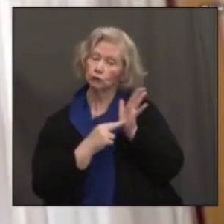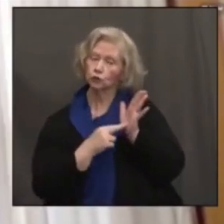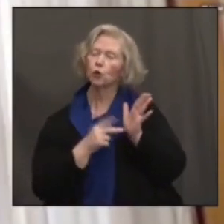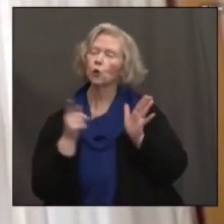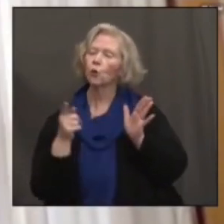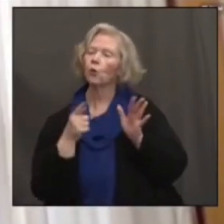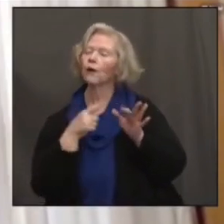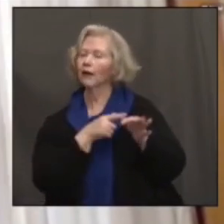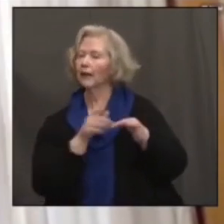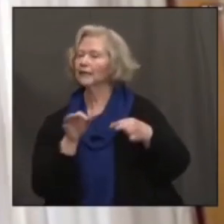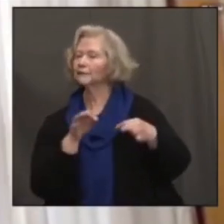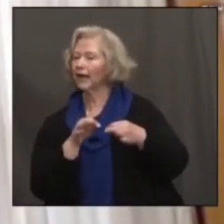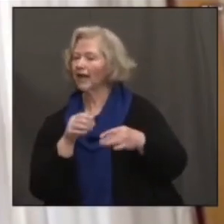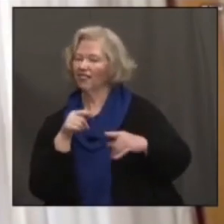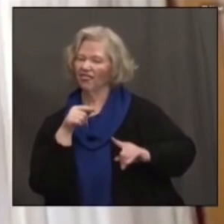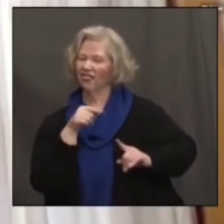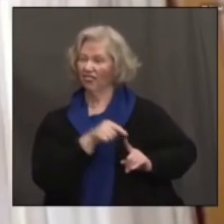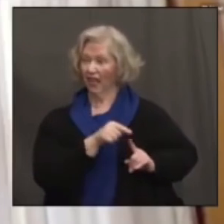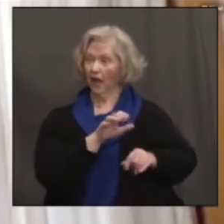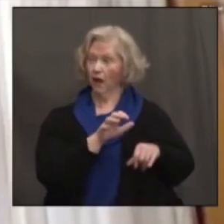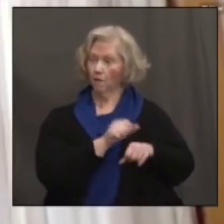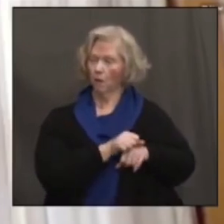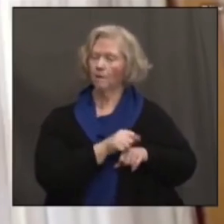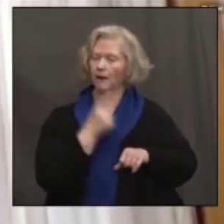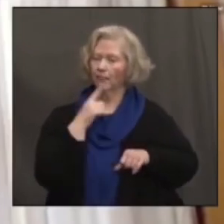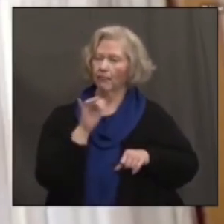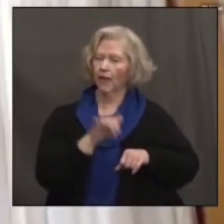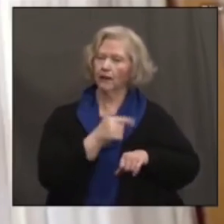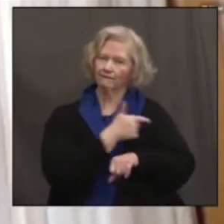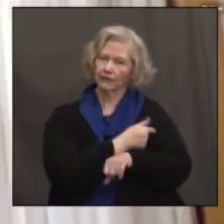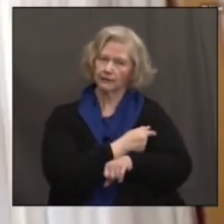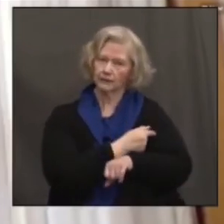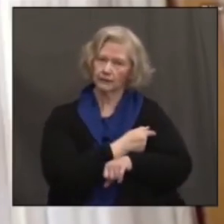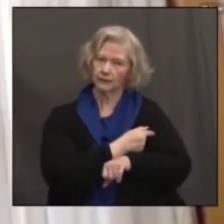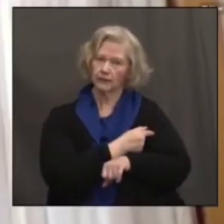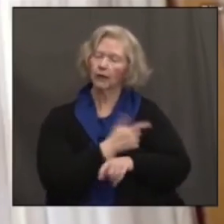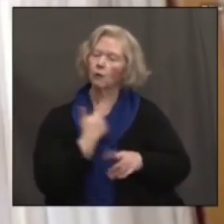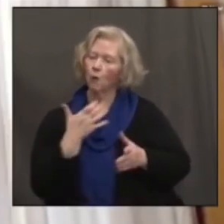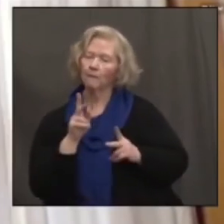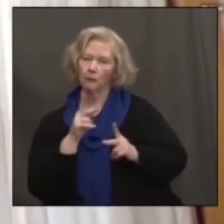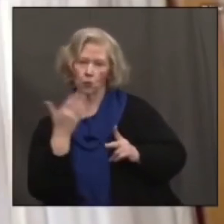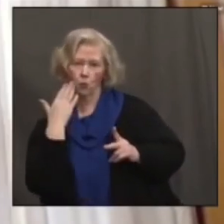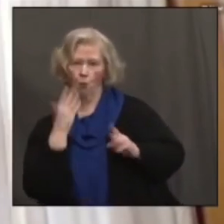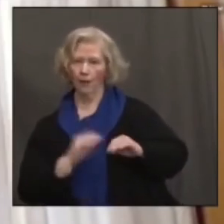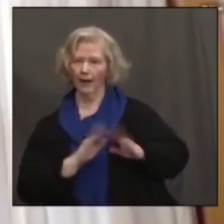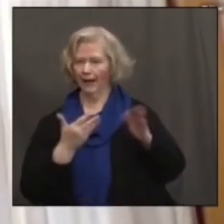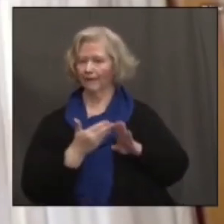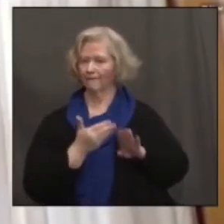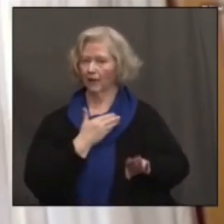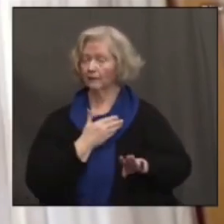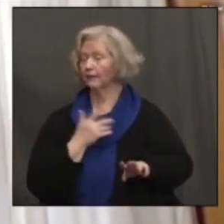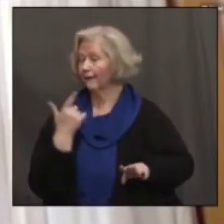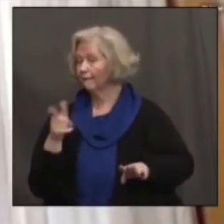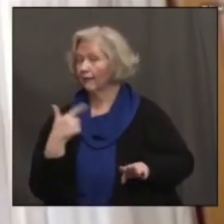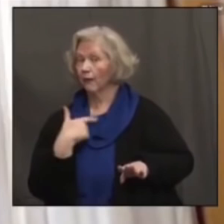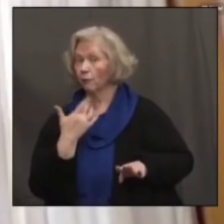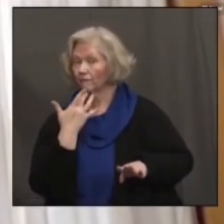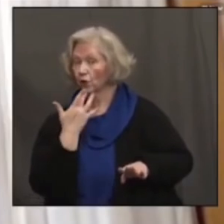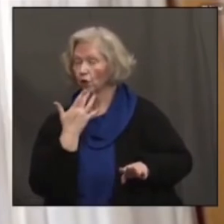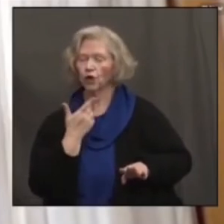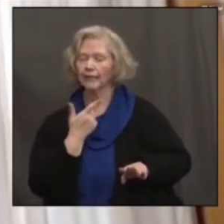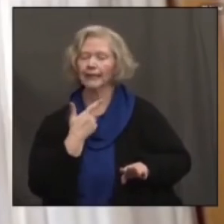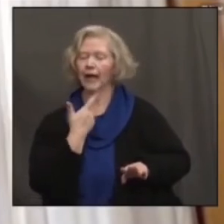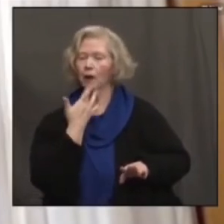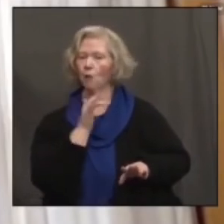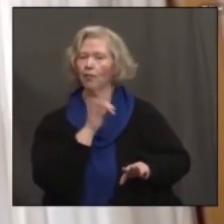is being provided associated with that appointment. We want people to have that full transparency and be able, if they have a preference, to be able to make